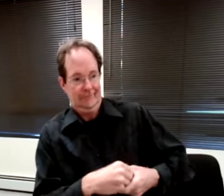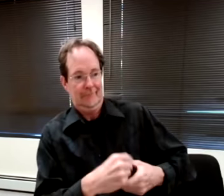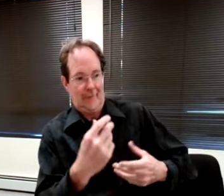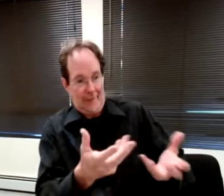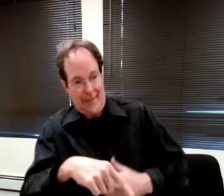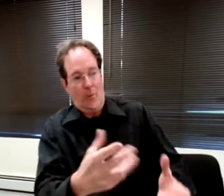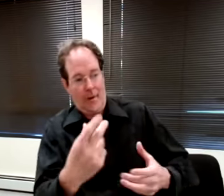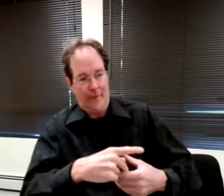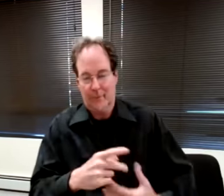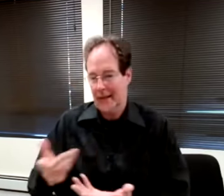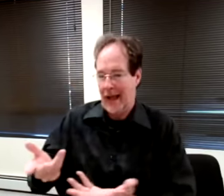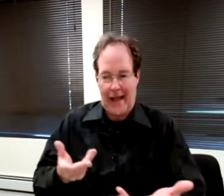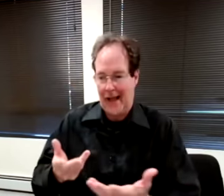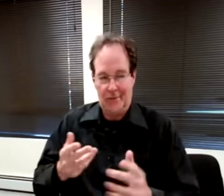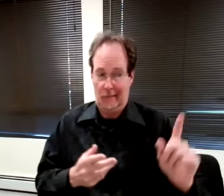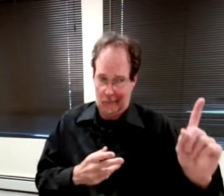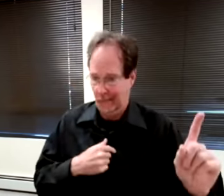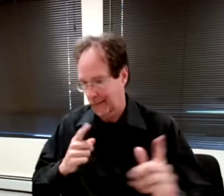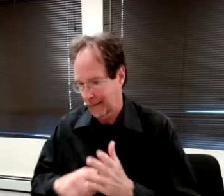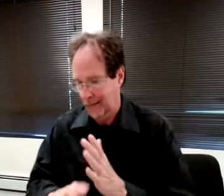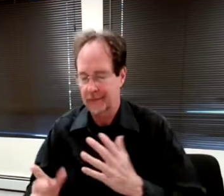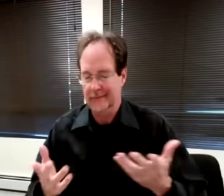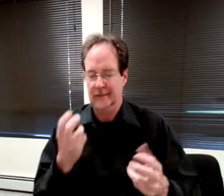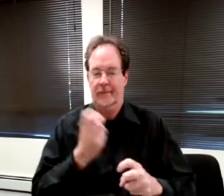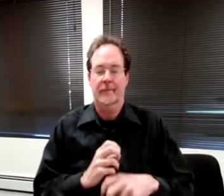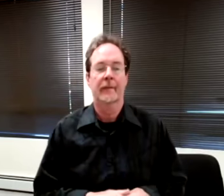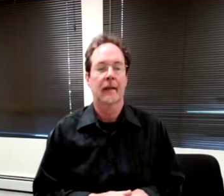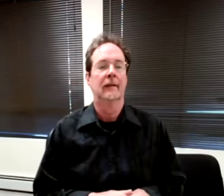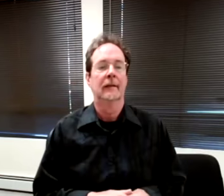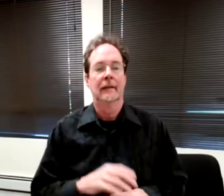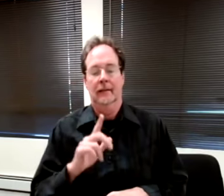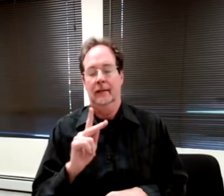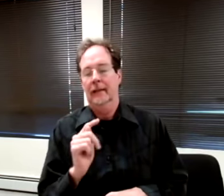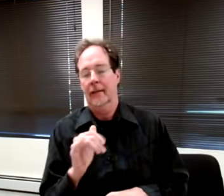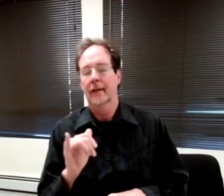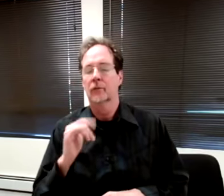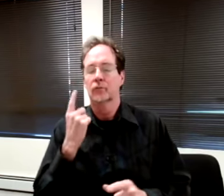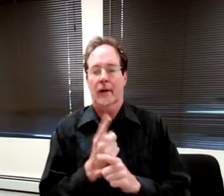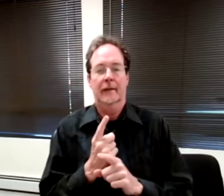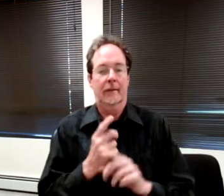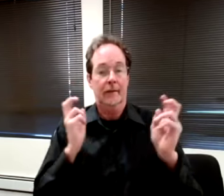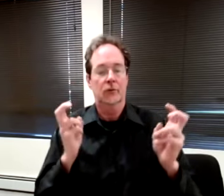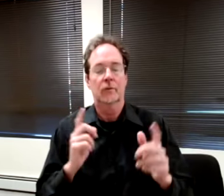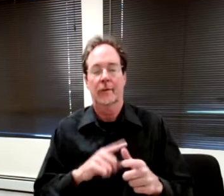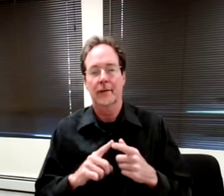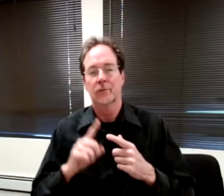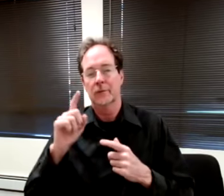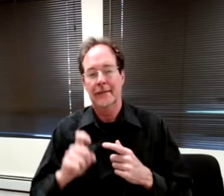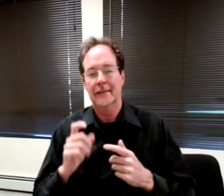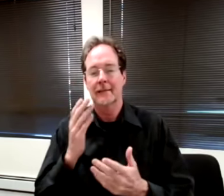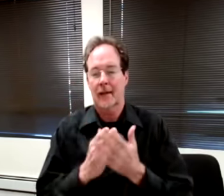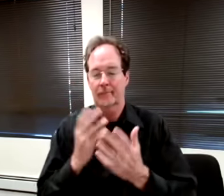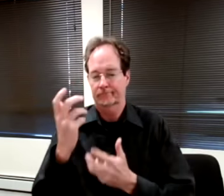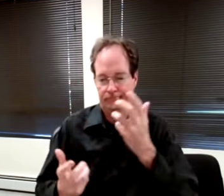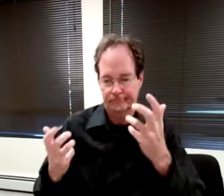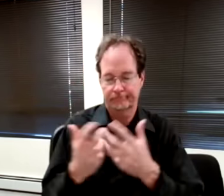Right, and so I think the issue there might be is then needing some kind of accommodation or